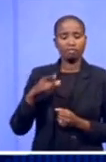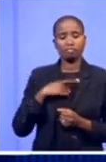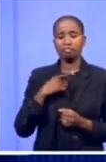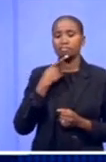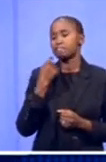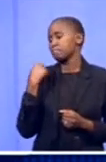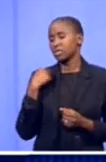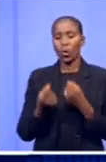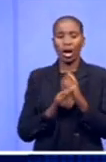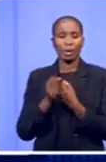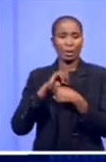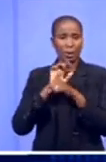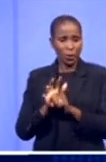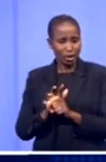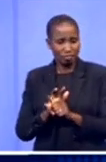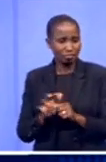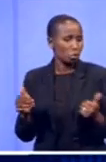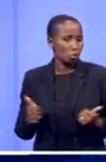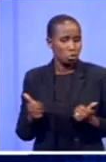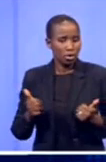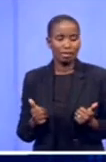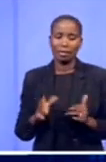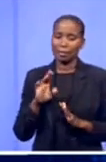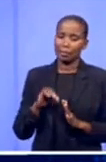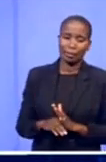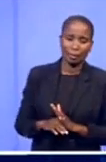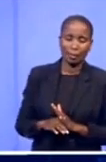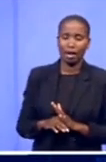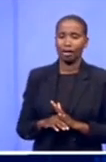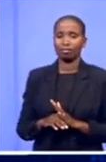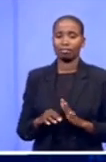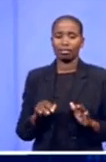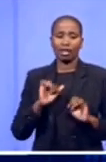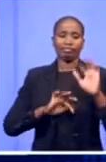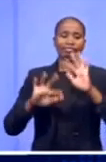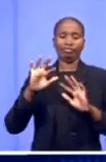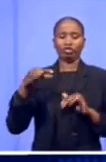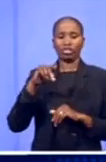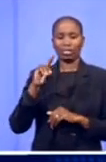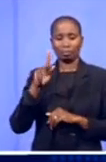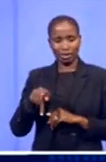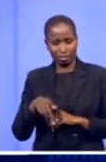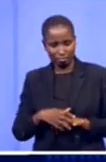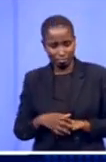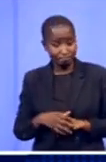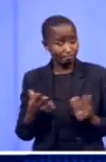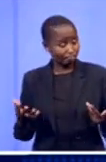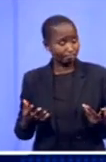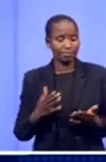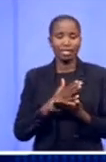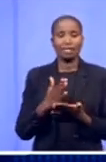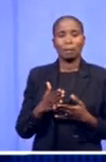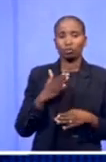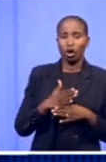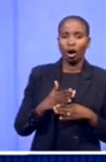in terms of GDP, some recovery and employment. But there was always the prospect